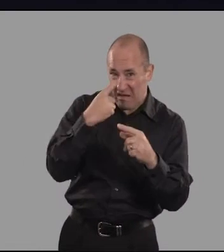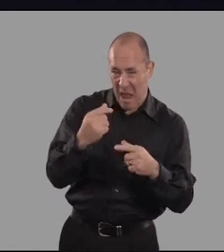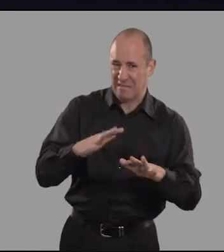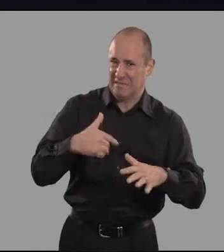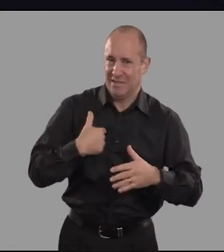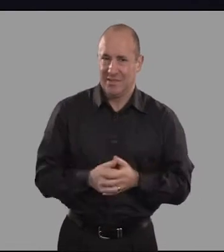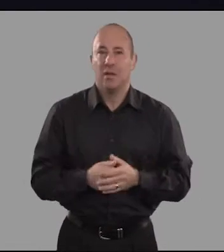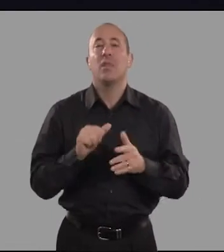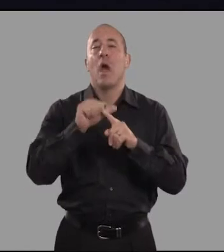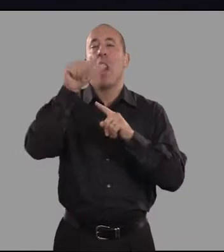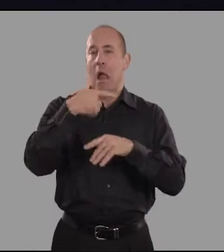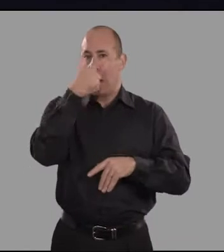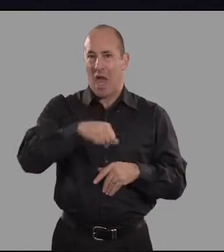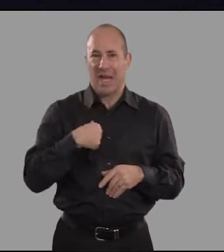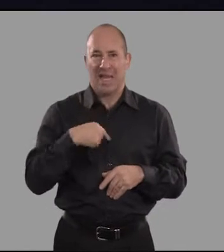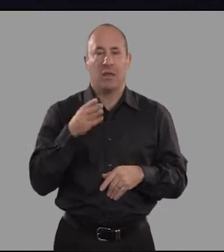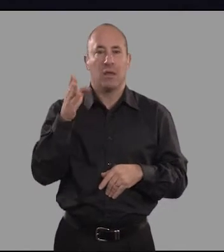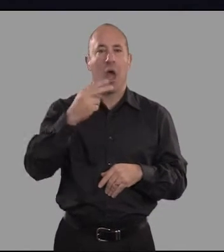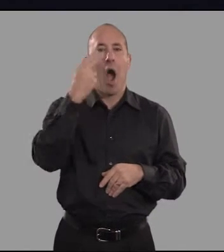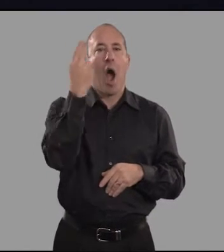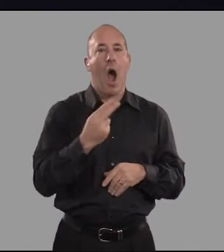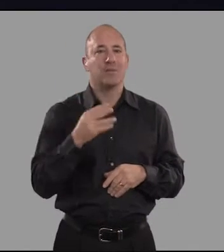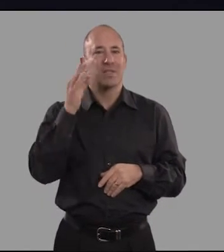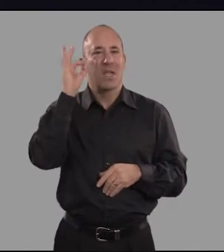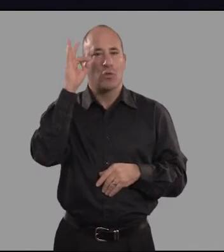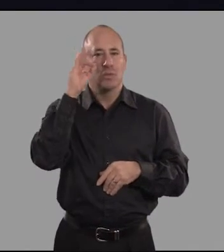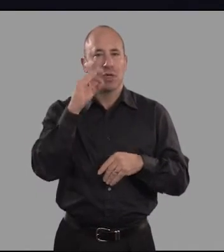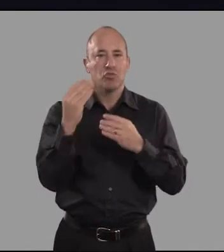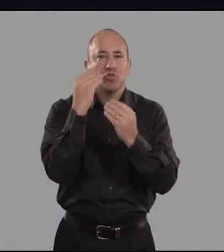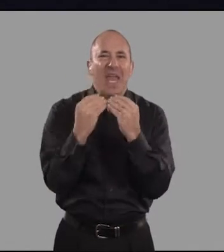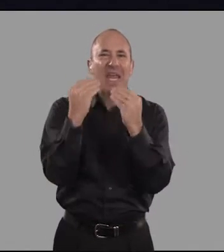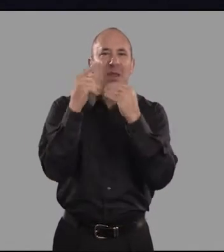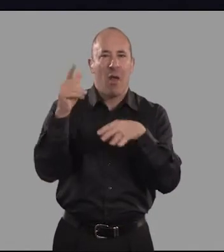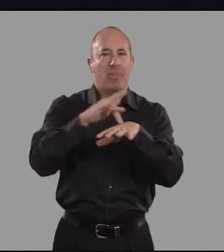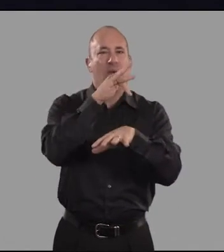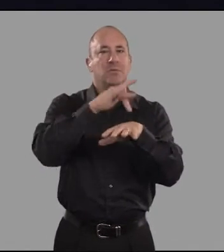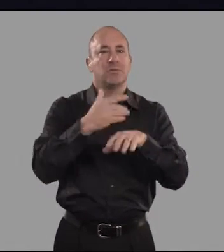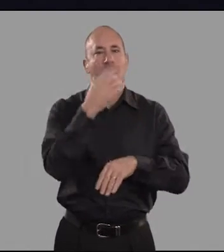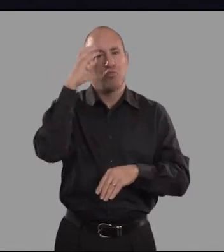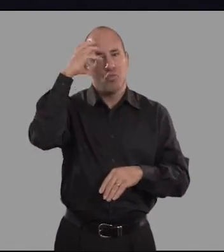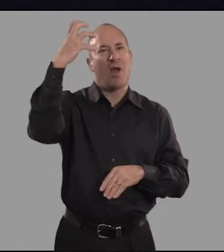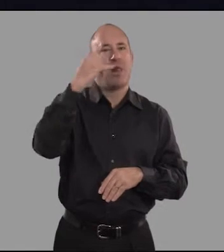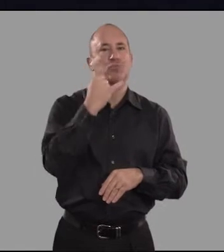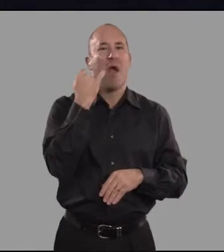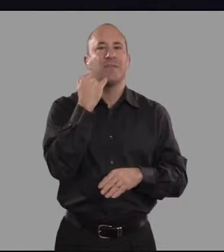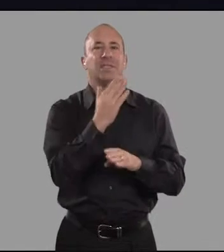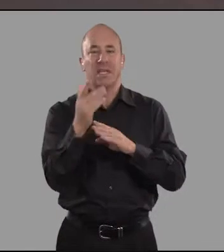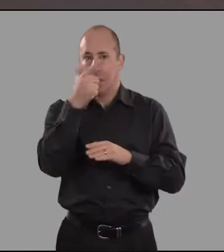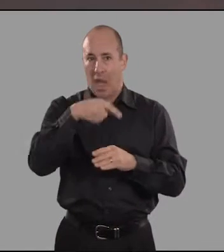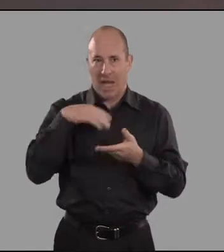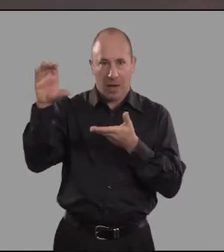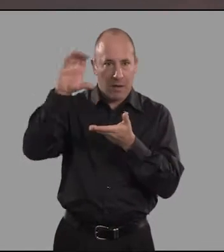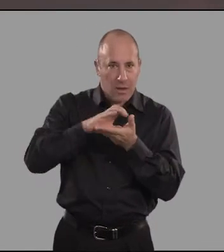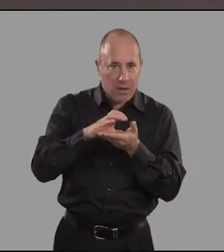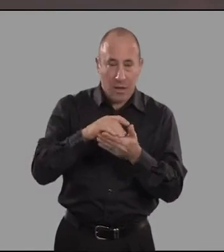to convince them now. I then very fortunately received a bursary to do an Arts Council traineeship at Theatre Royal Stratford East.